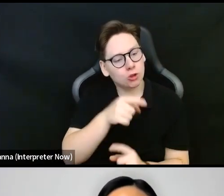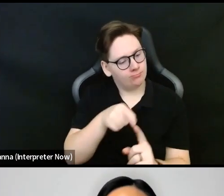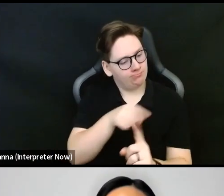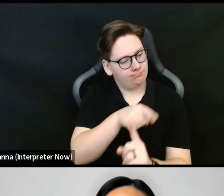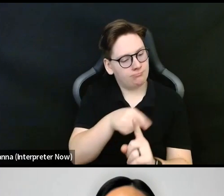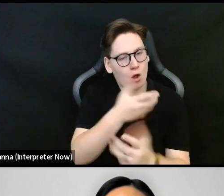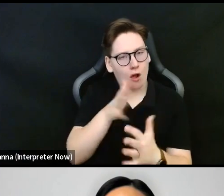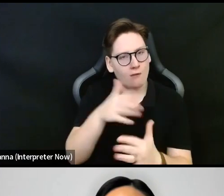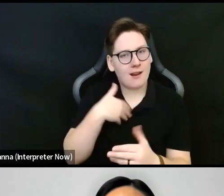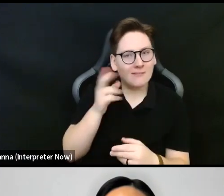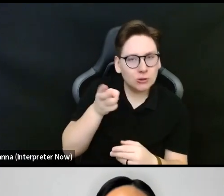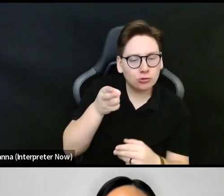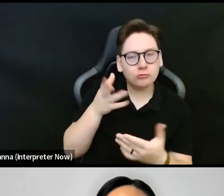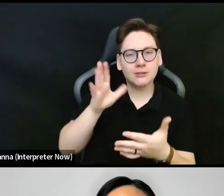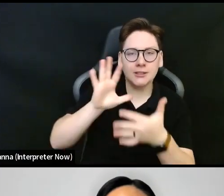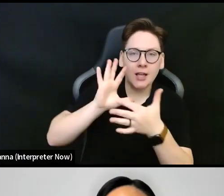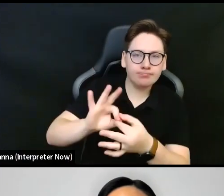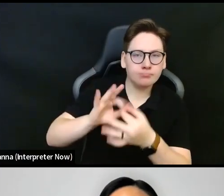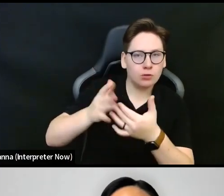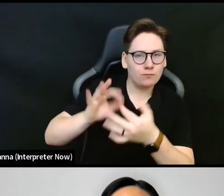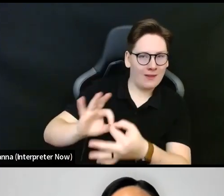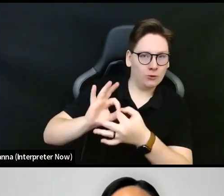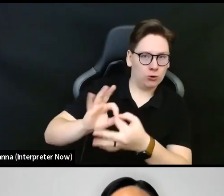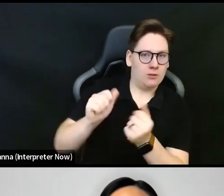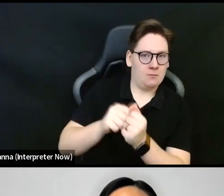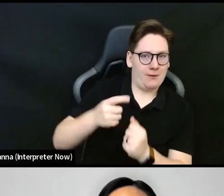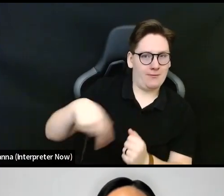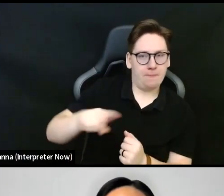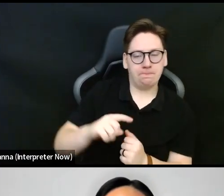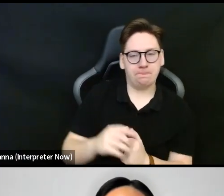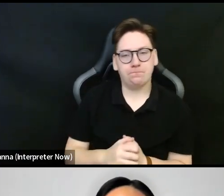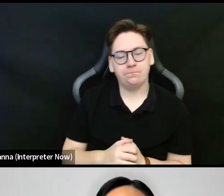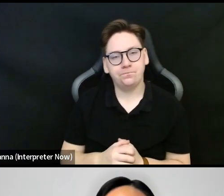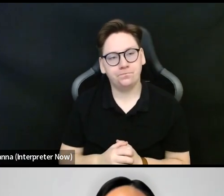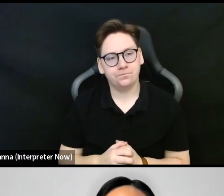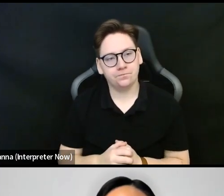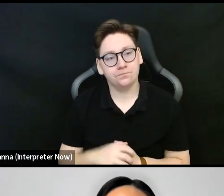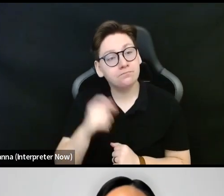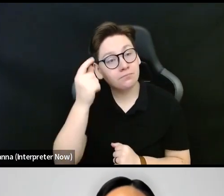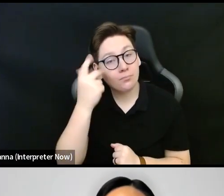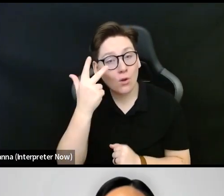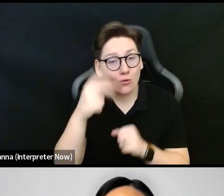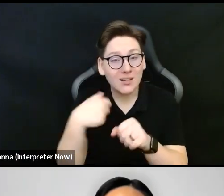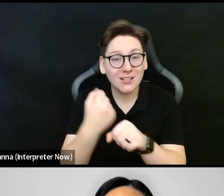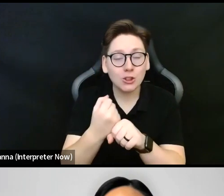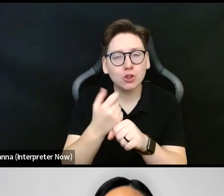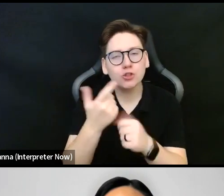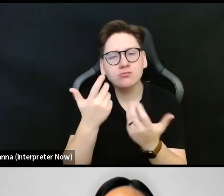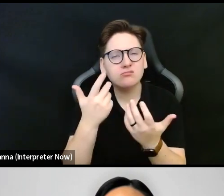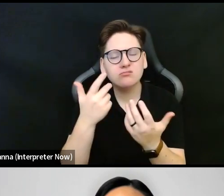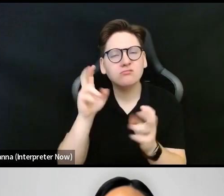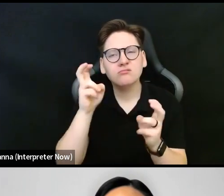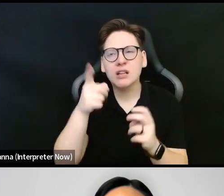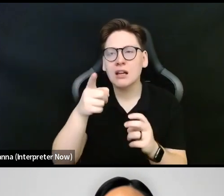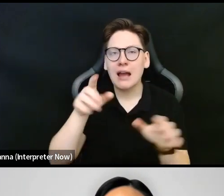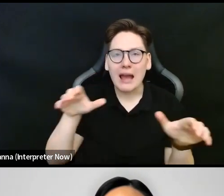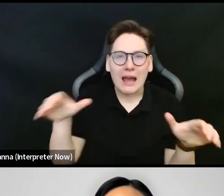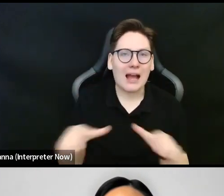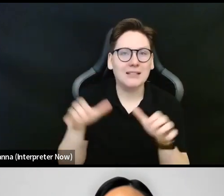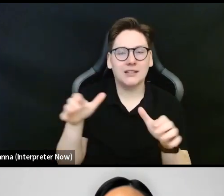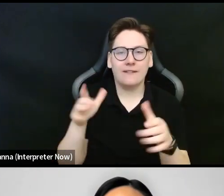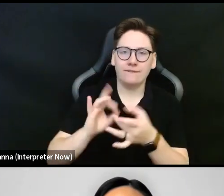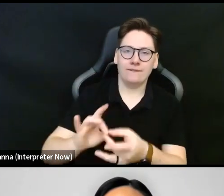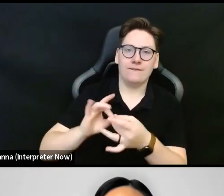The three years of arts programming really just speaks to being active in community and ideally with those